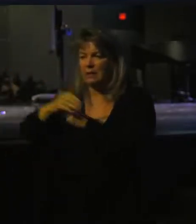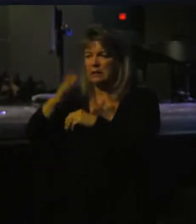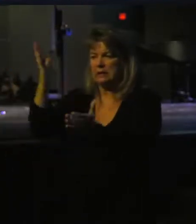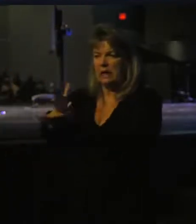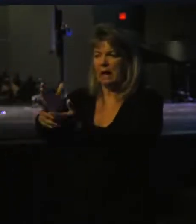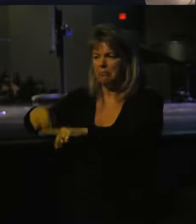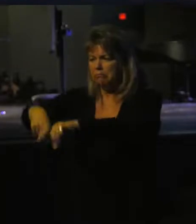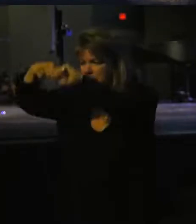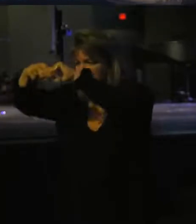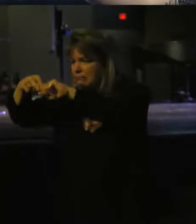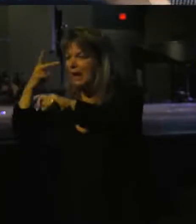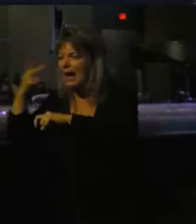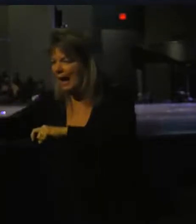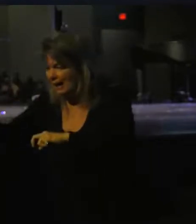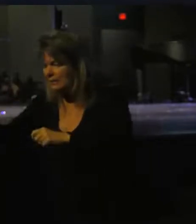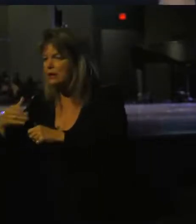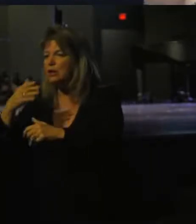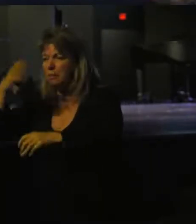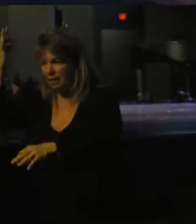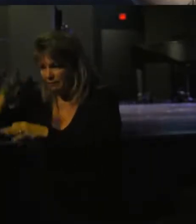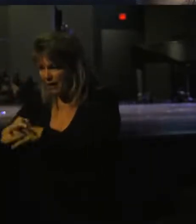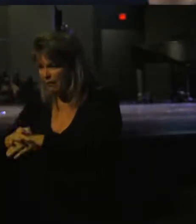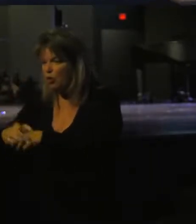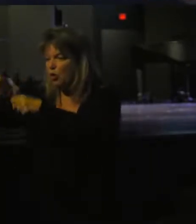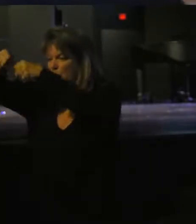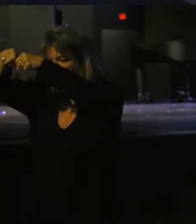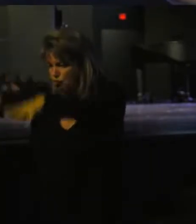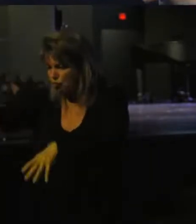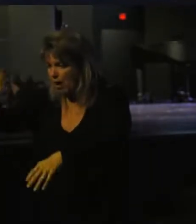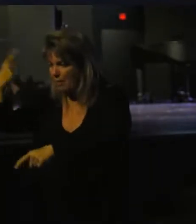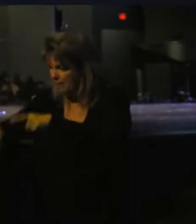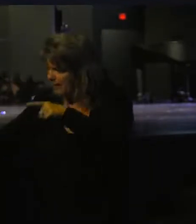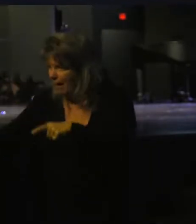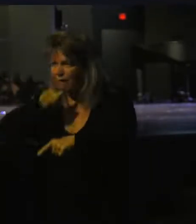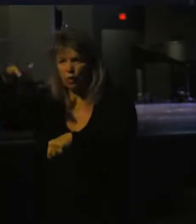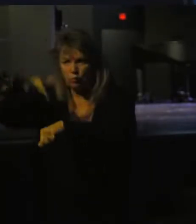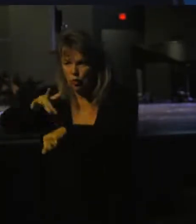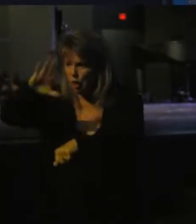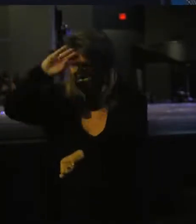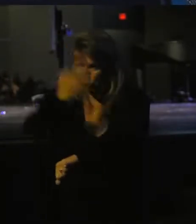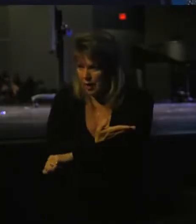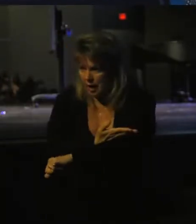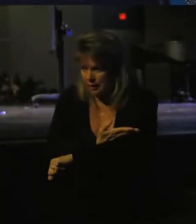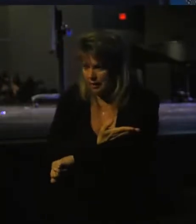stop. I see you've been faithful. Drop the knife. Don't put your hand on your boy.